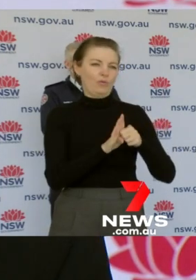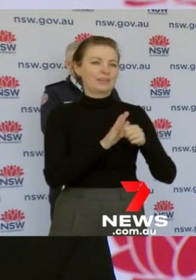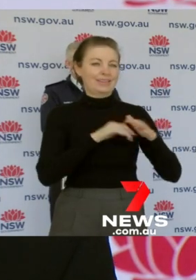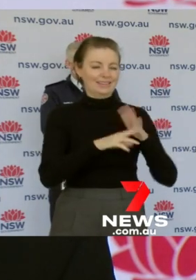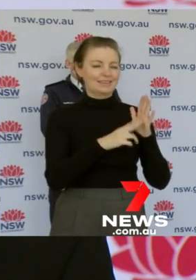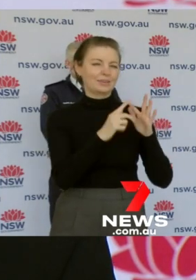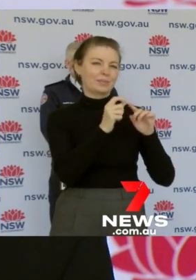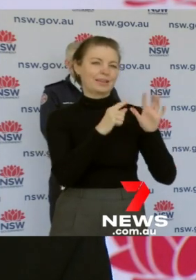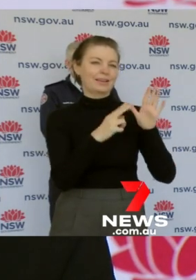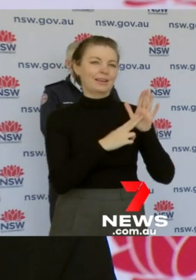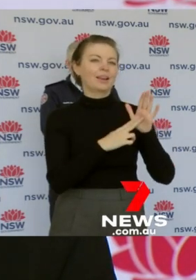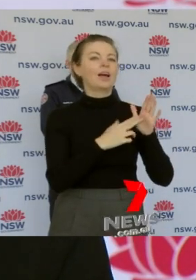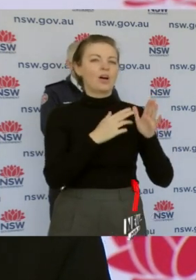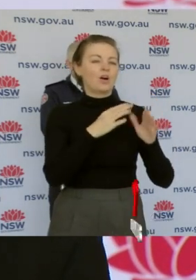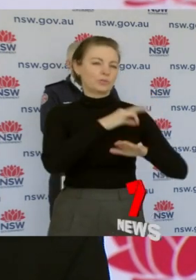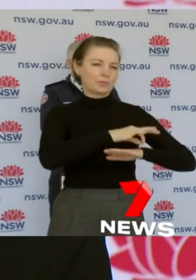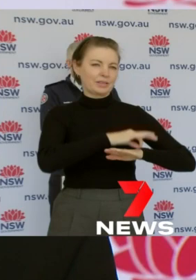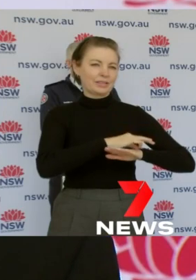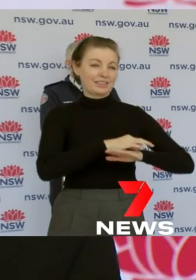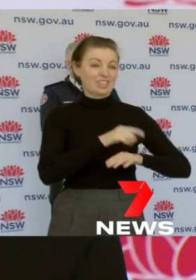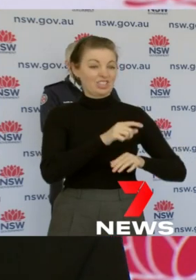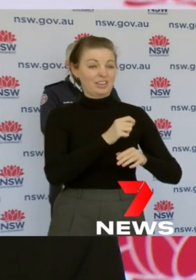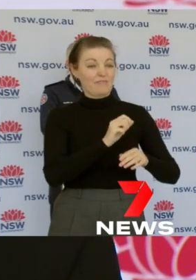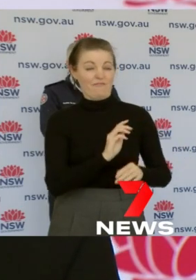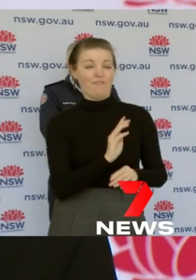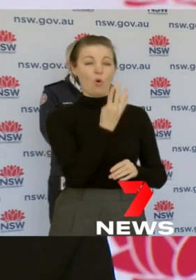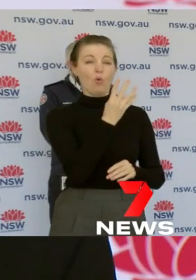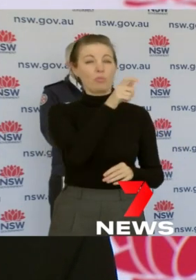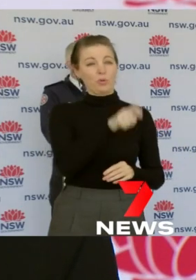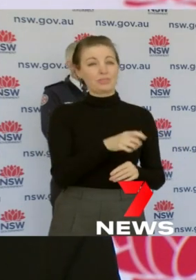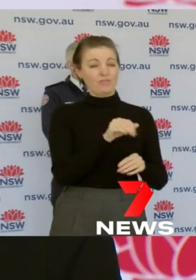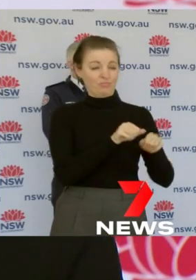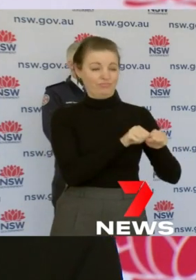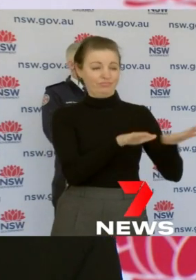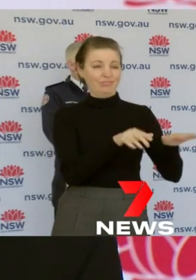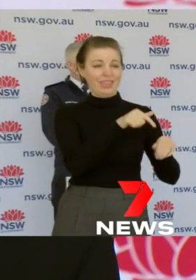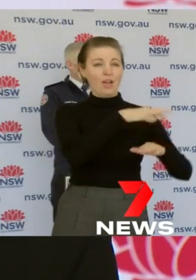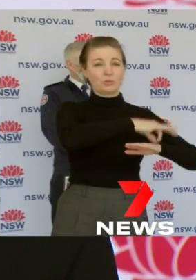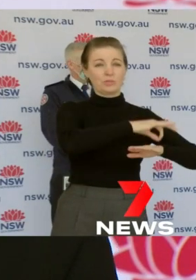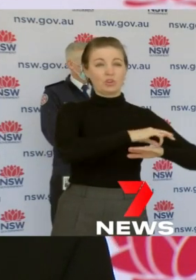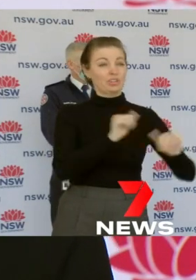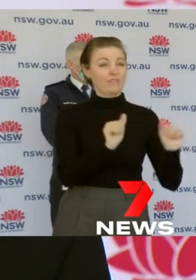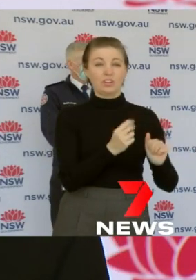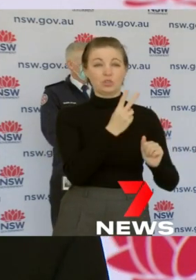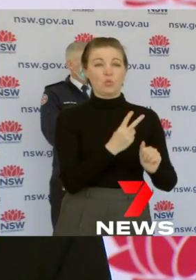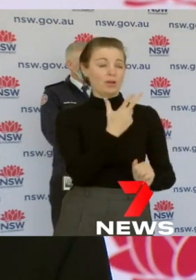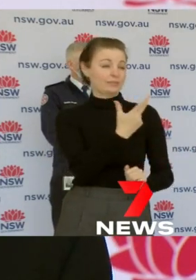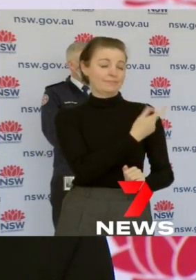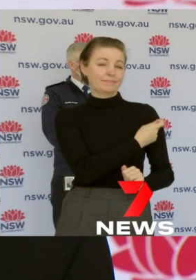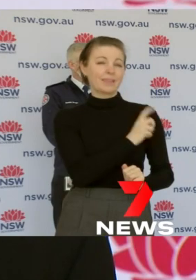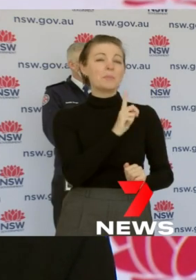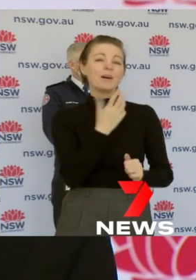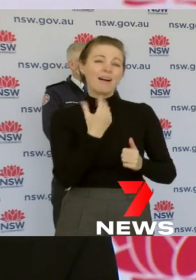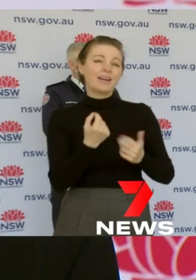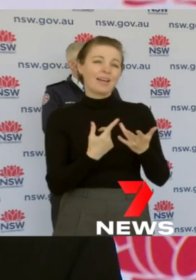death linked to the outbreak of the hospital. She had received two doses of COVID vaccine and also had some serious underlying